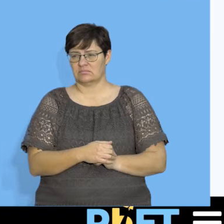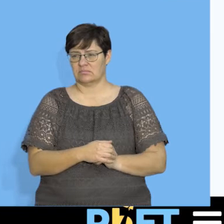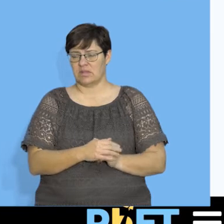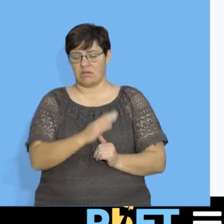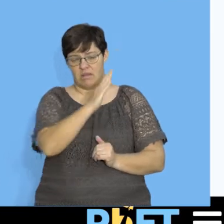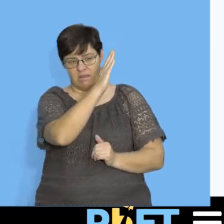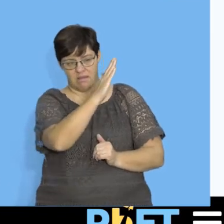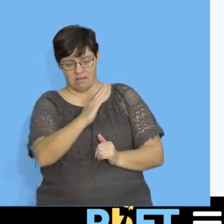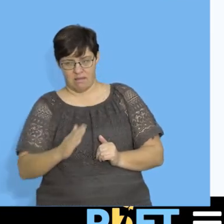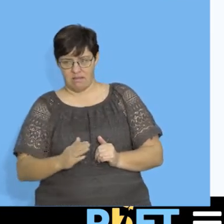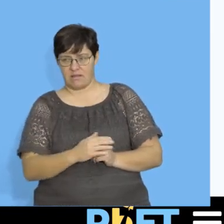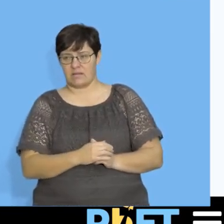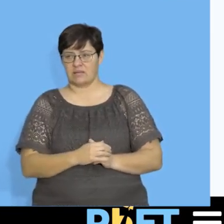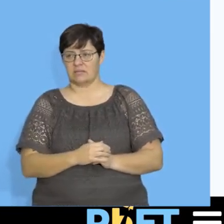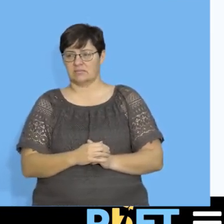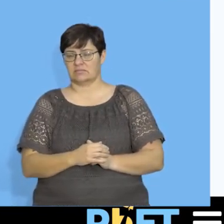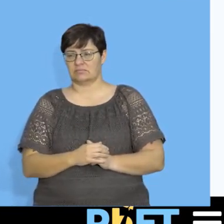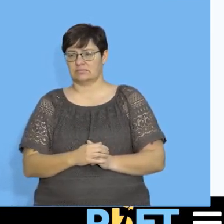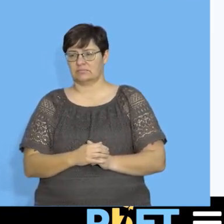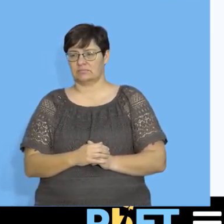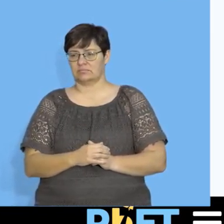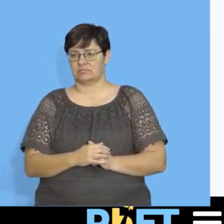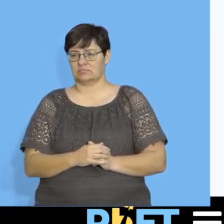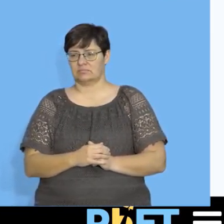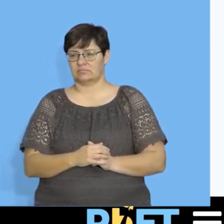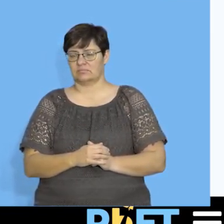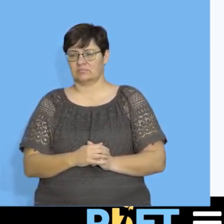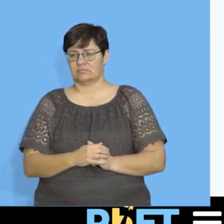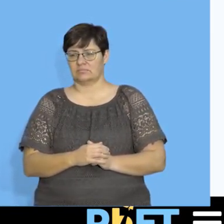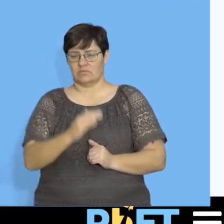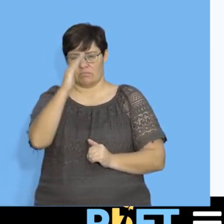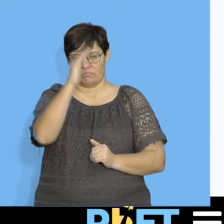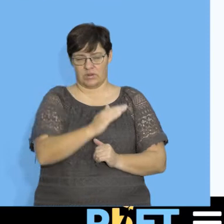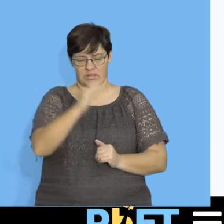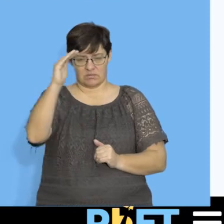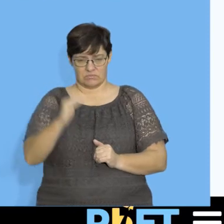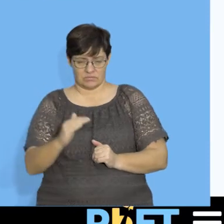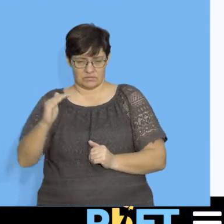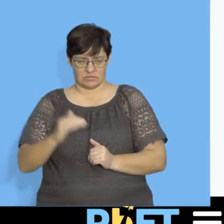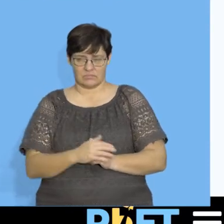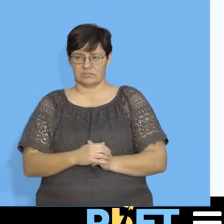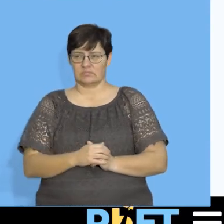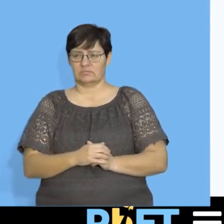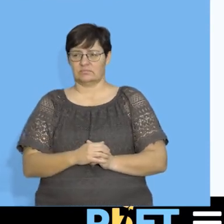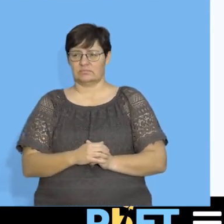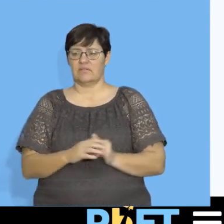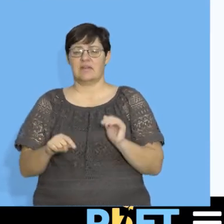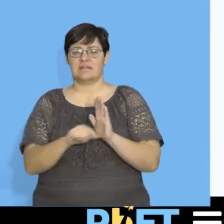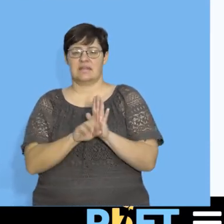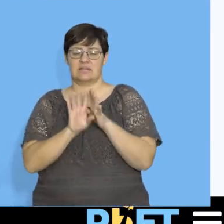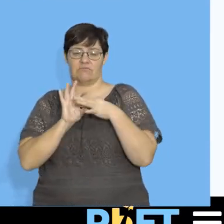our points will be going down. Are we together? Let's look at that. Something like that. Let's see there.